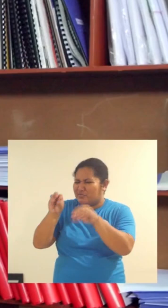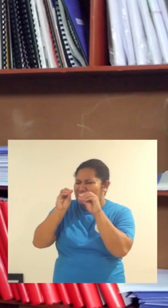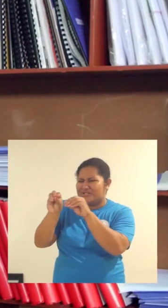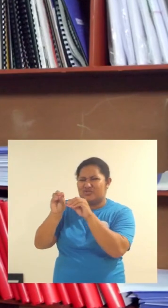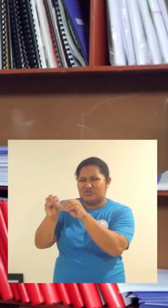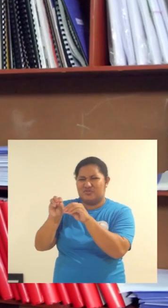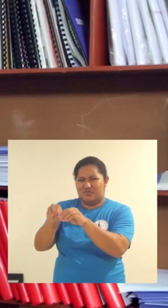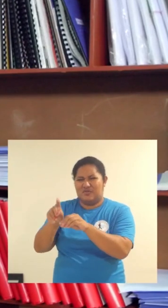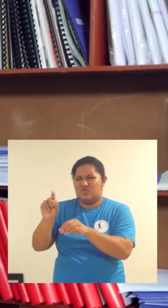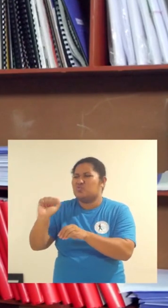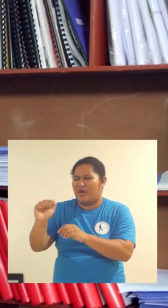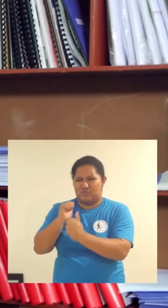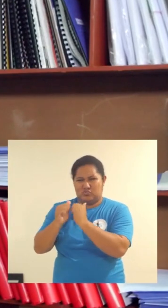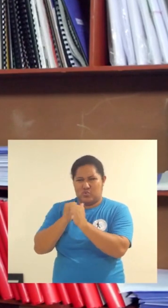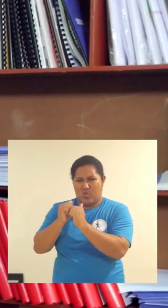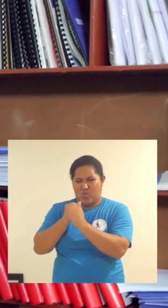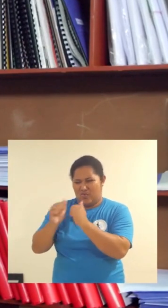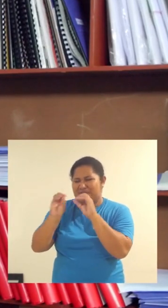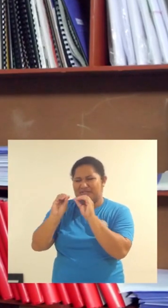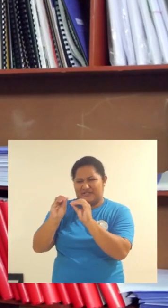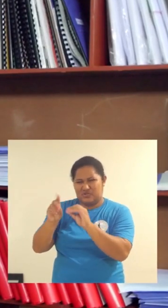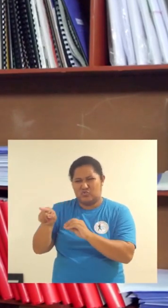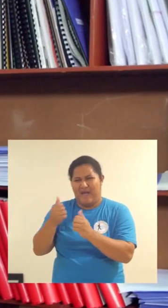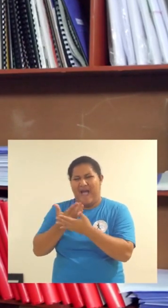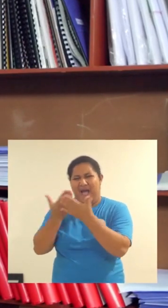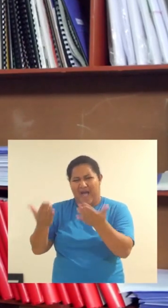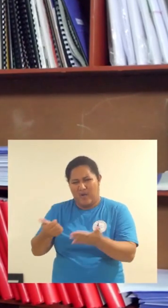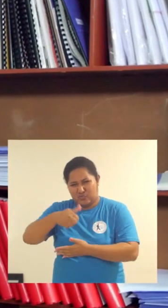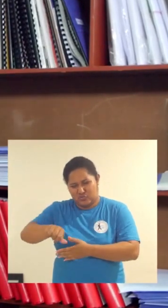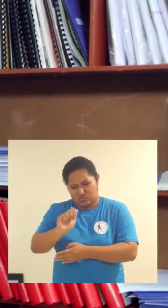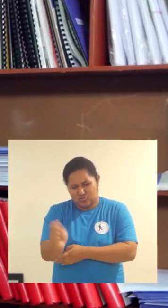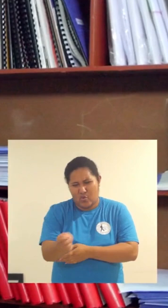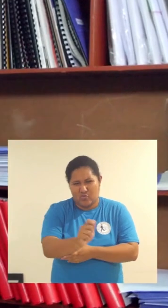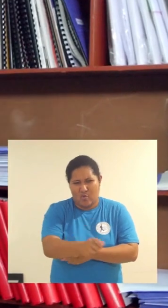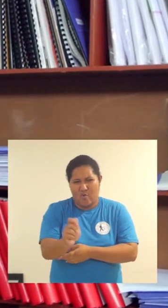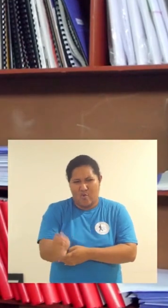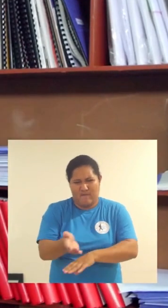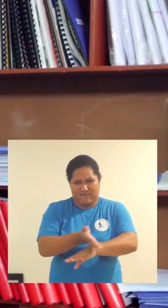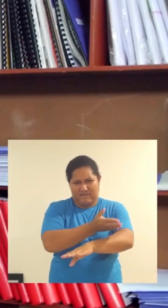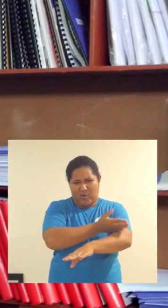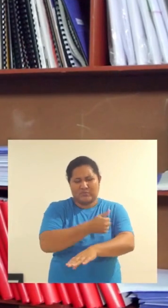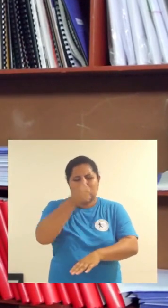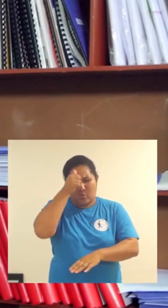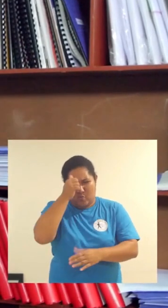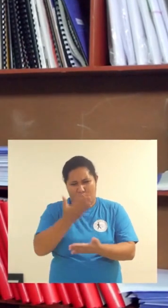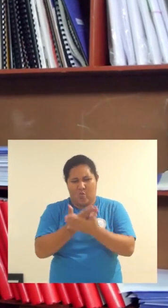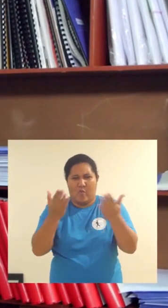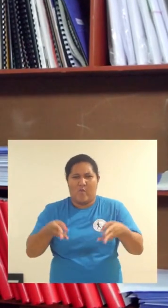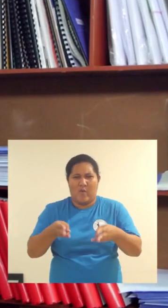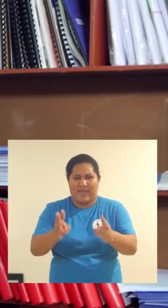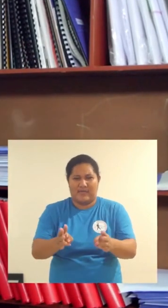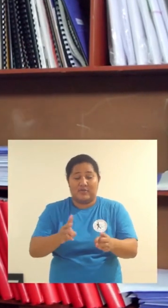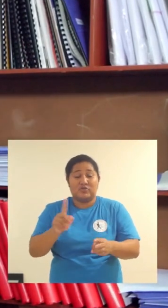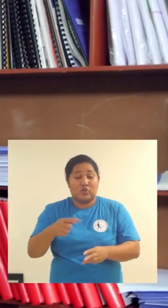you also last week over I'm passing in a low of an actual way it's